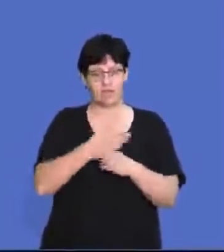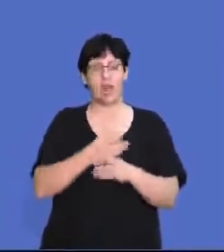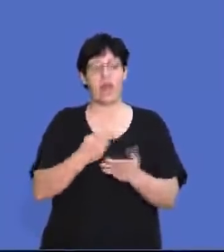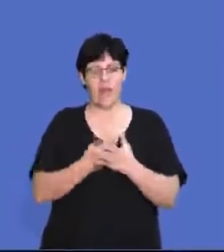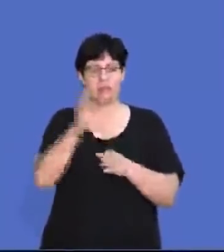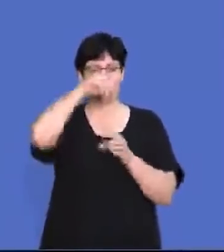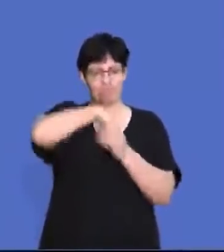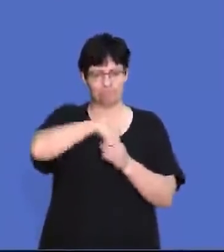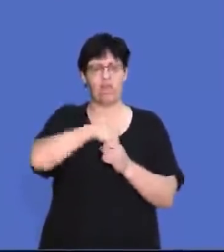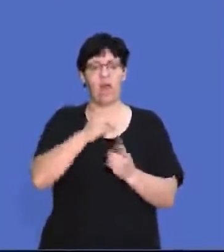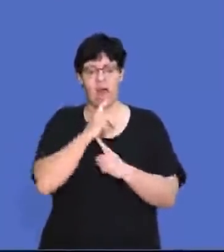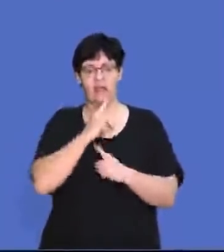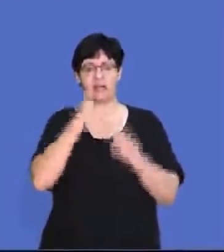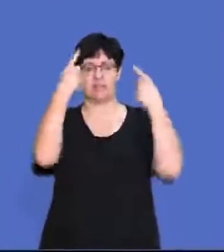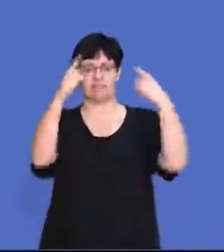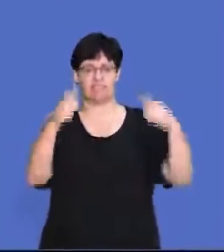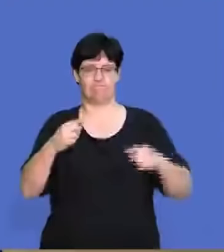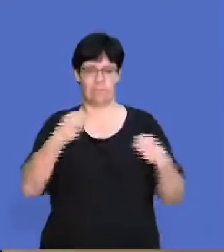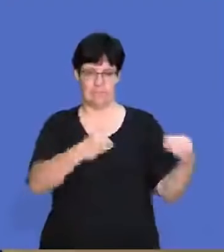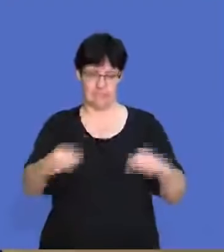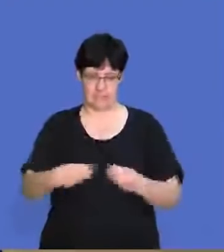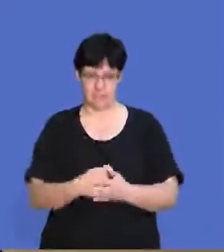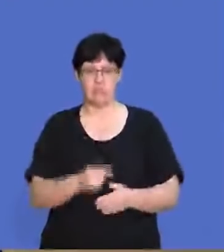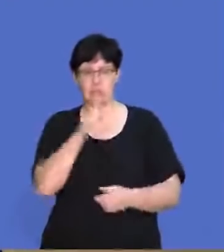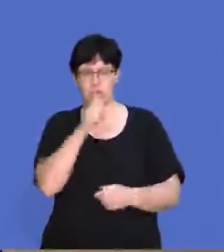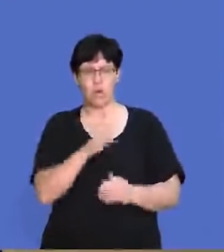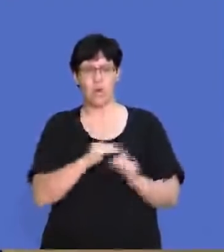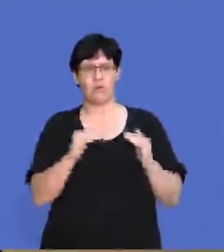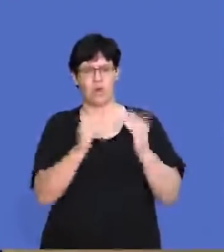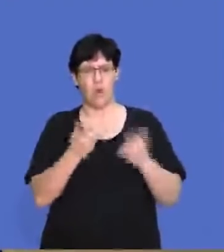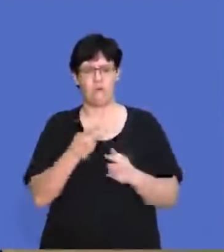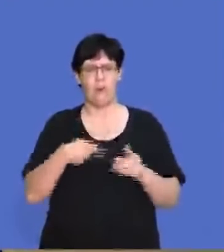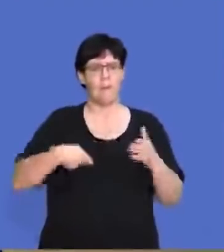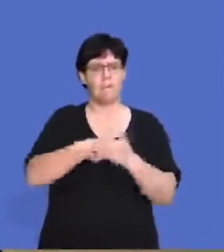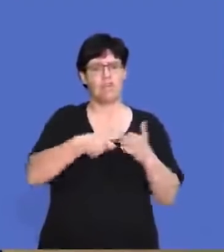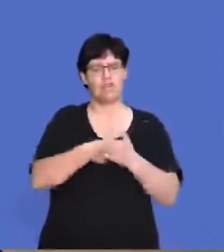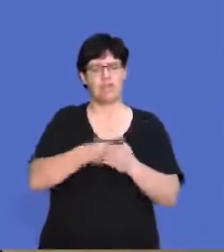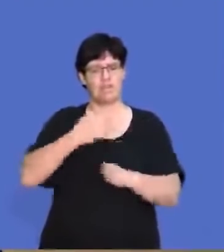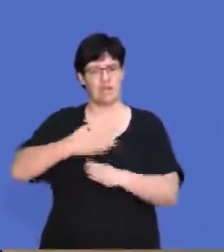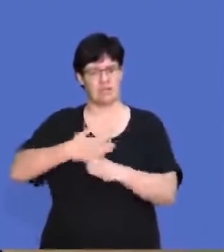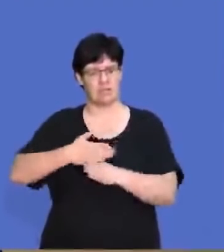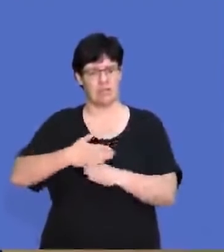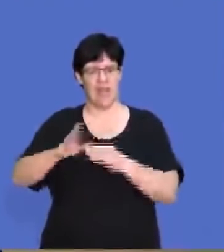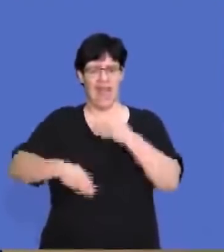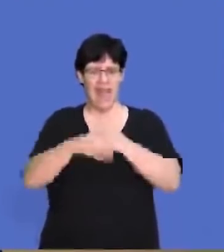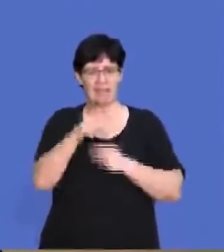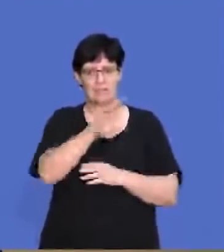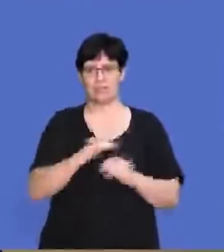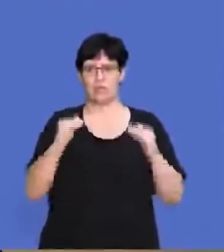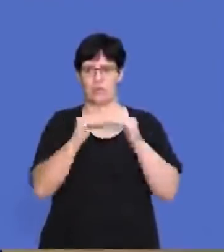contribute to the success of the business. So we're now going to be looking at a quality and how can the purchasing function